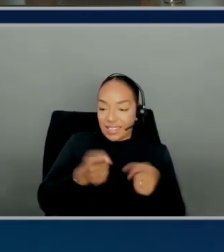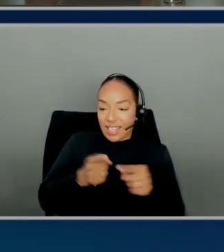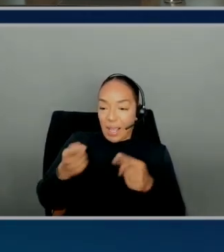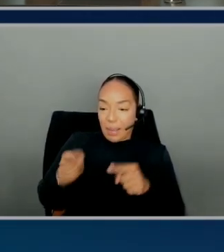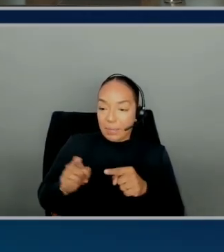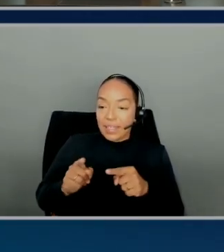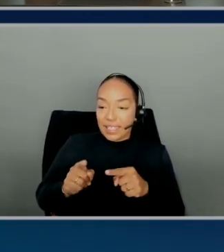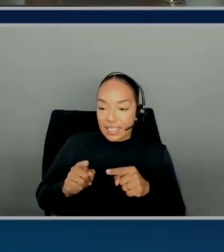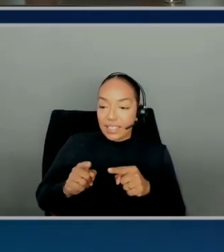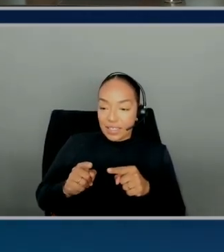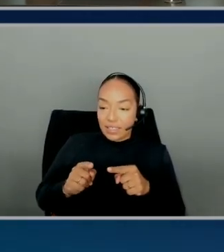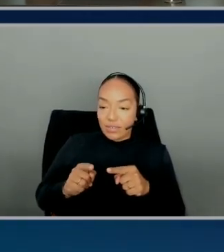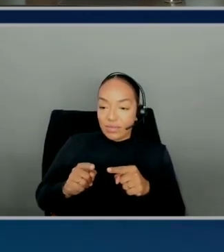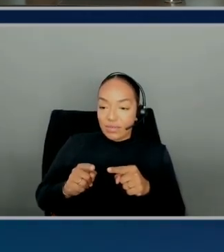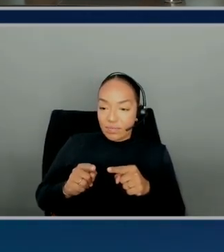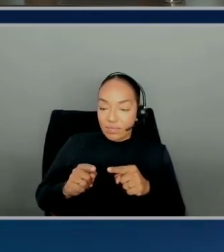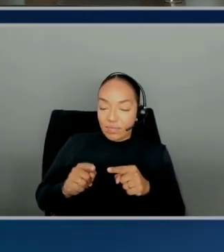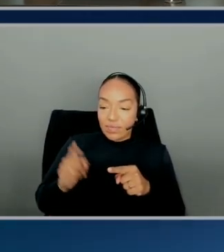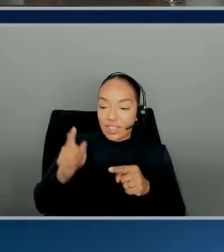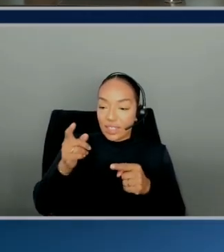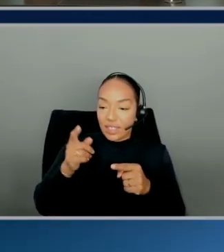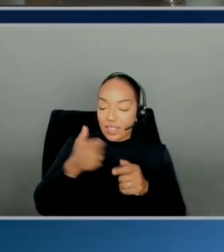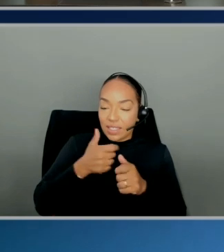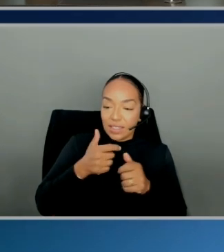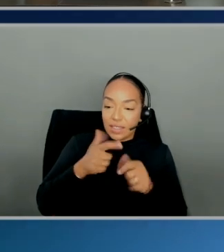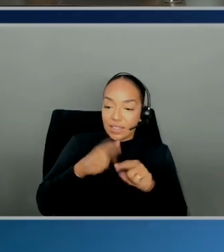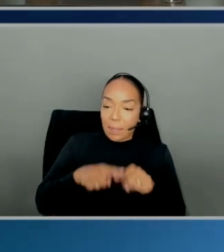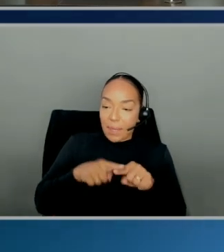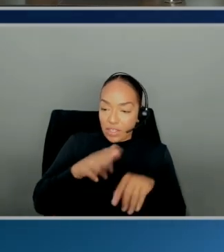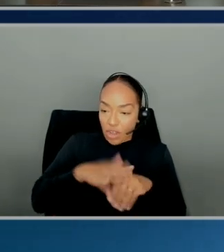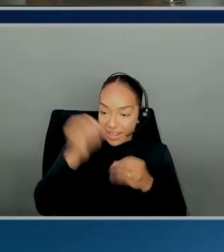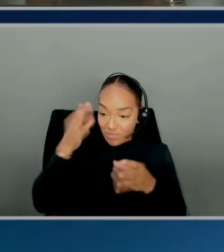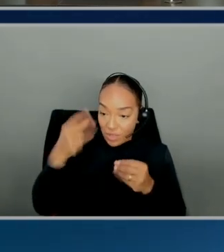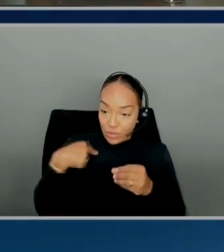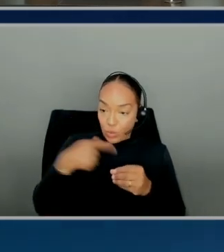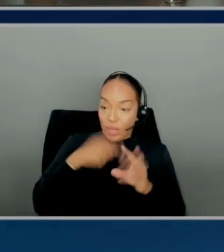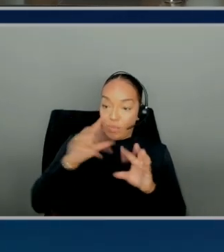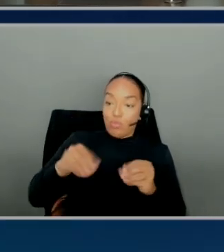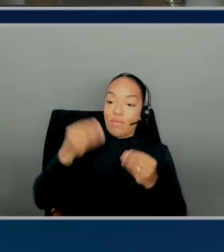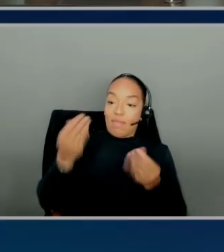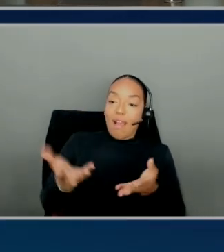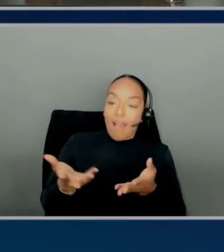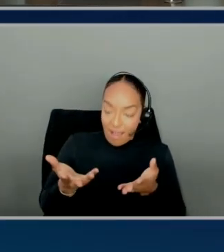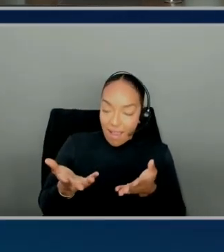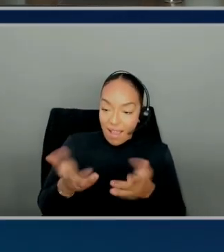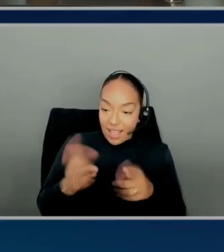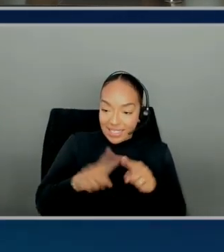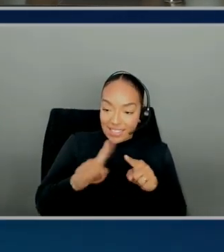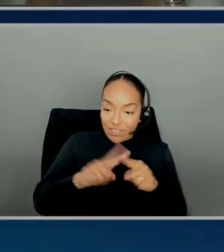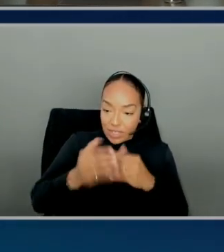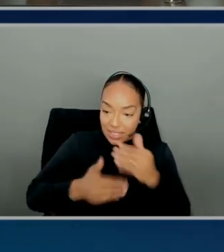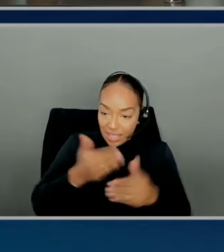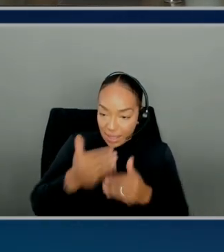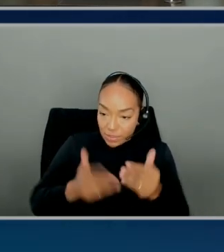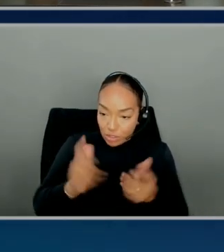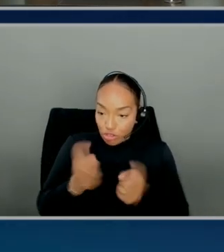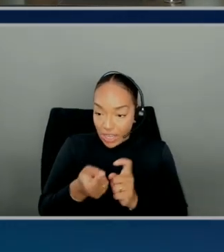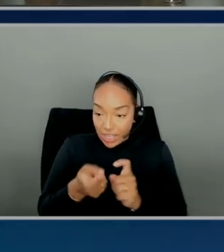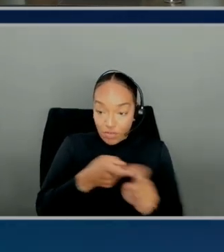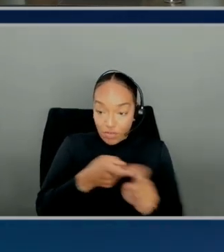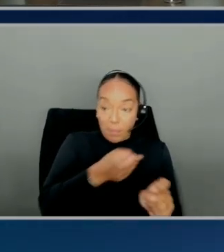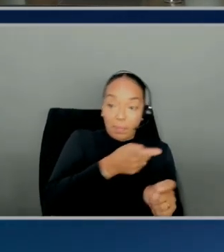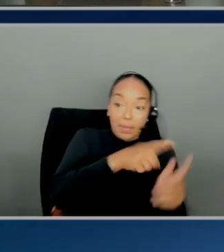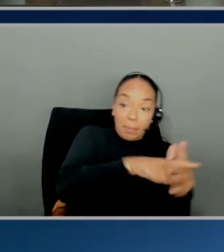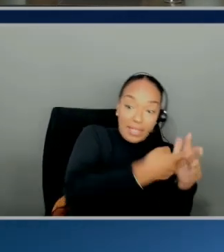bit of information that we provide in terms of steps... Oh, okay. ...steps that has changed from where it was to